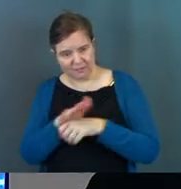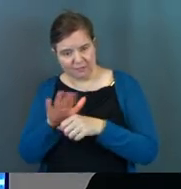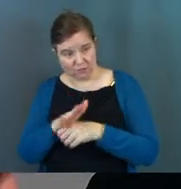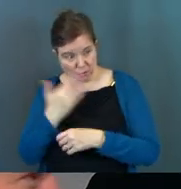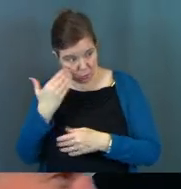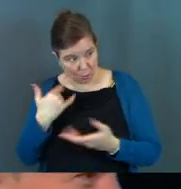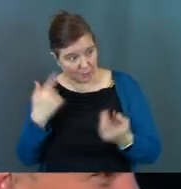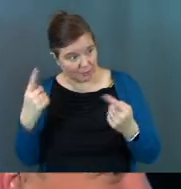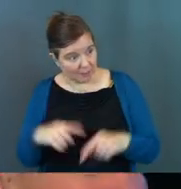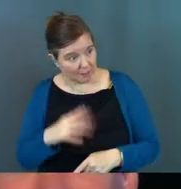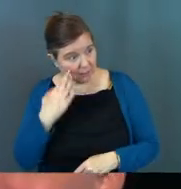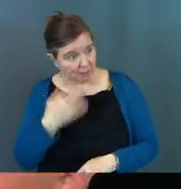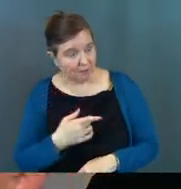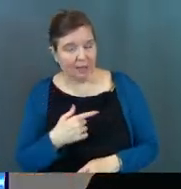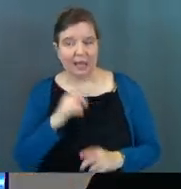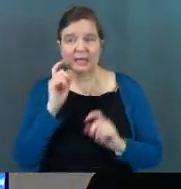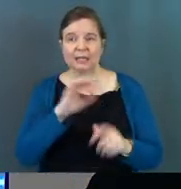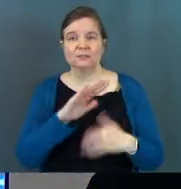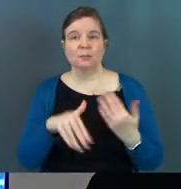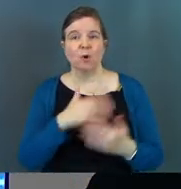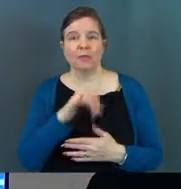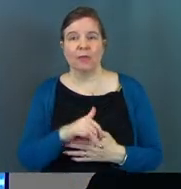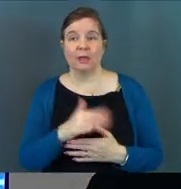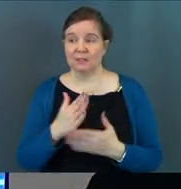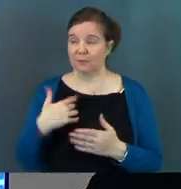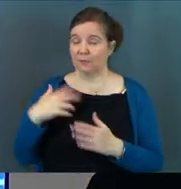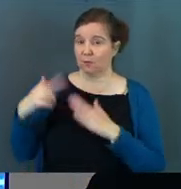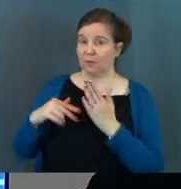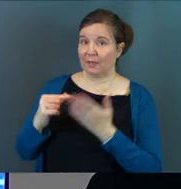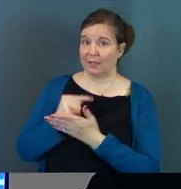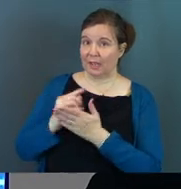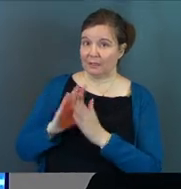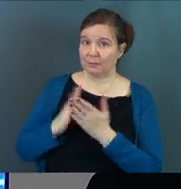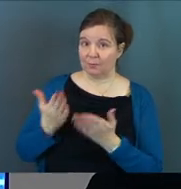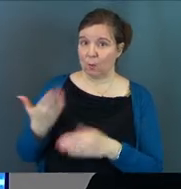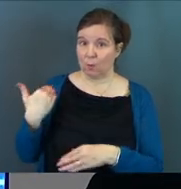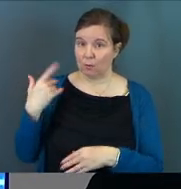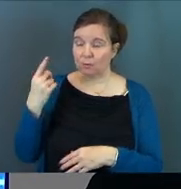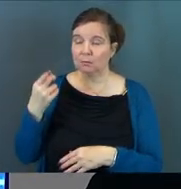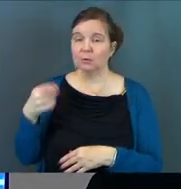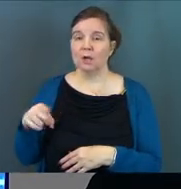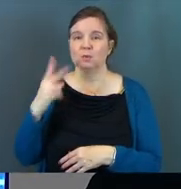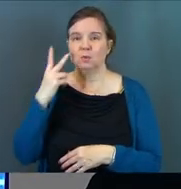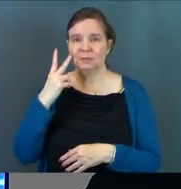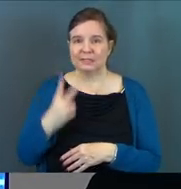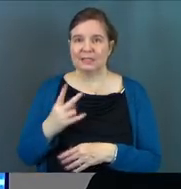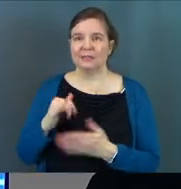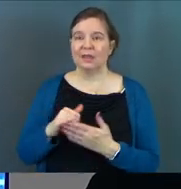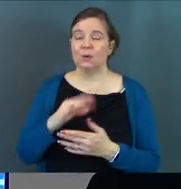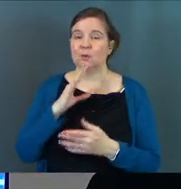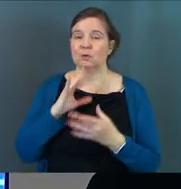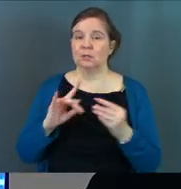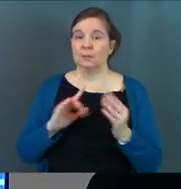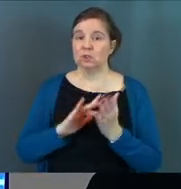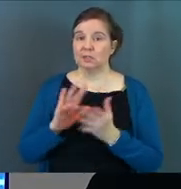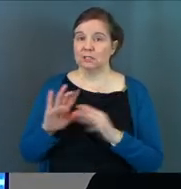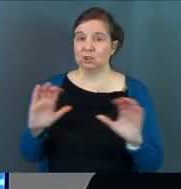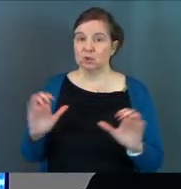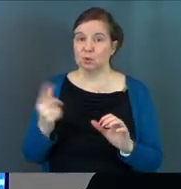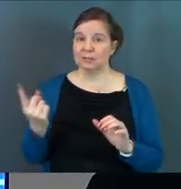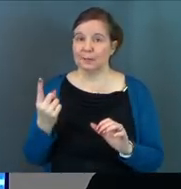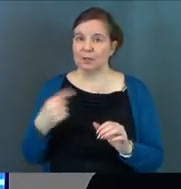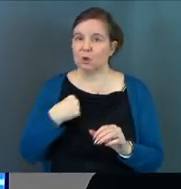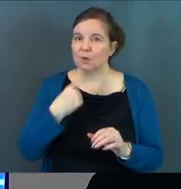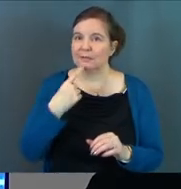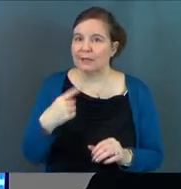this was coming? And he gives them all of that. Some of guys have read the gospels before. And you'll see that it'll talk about Jesus doing